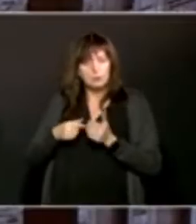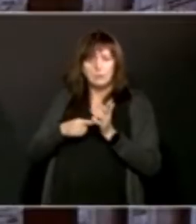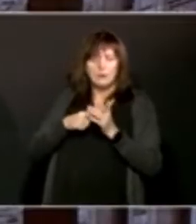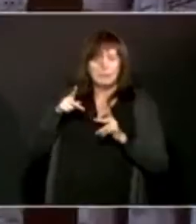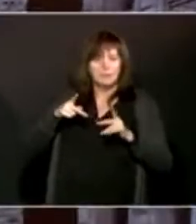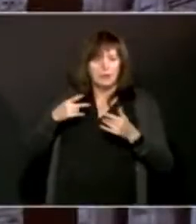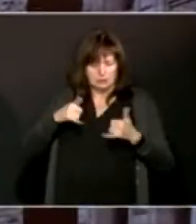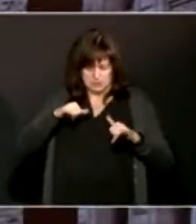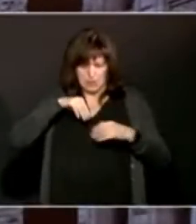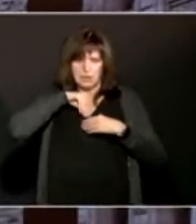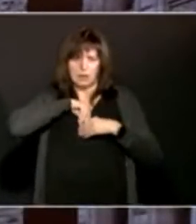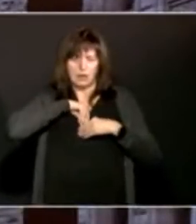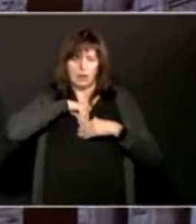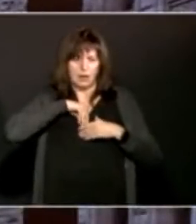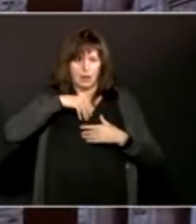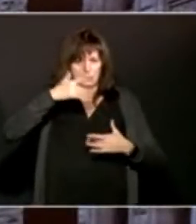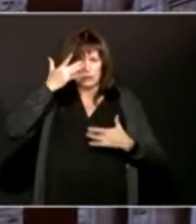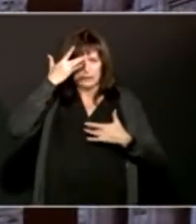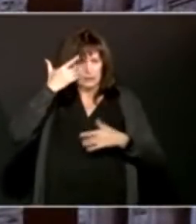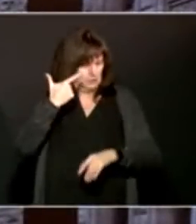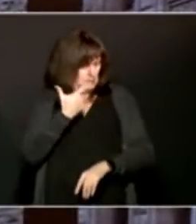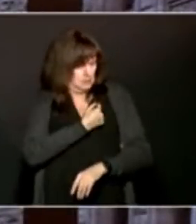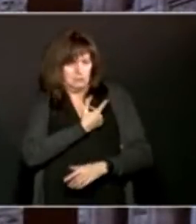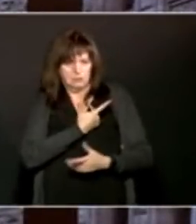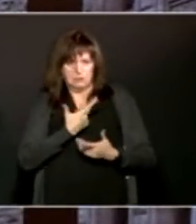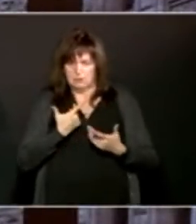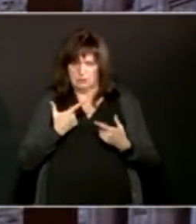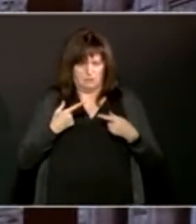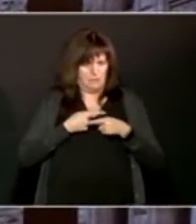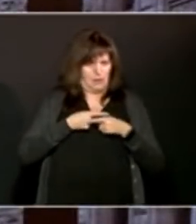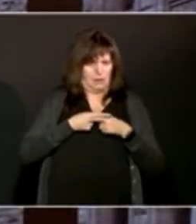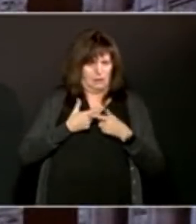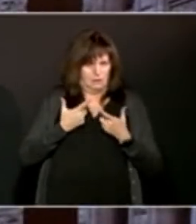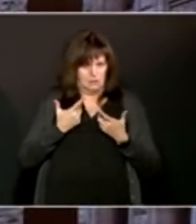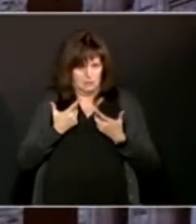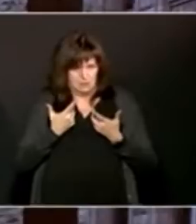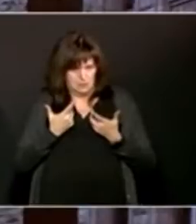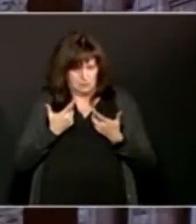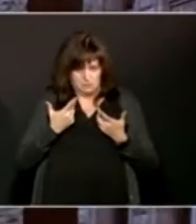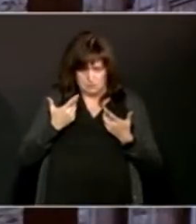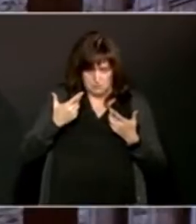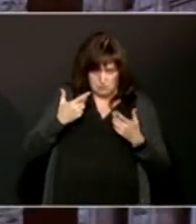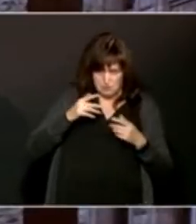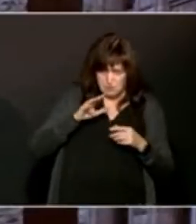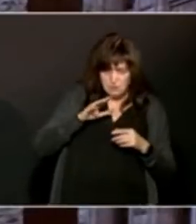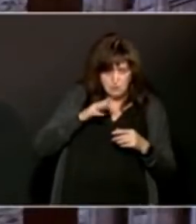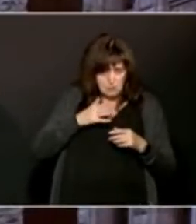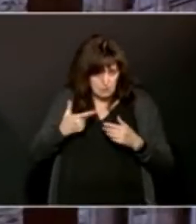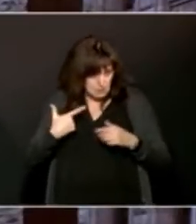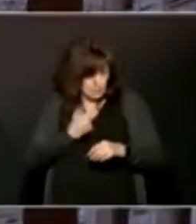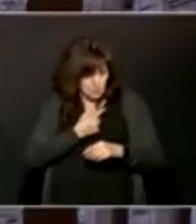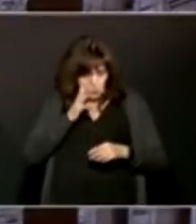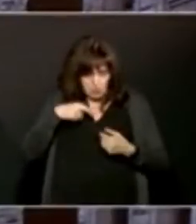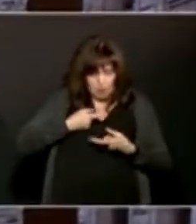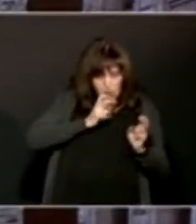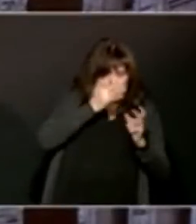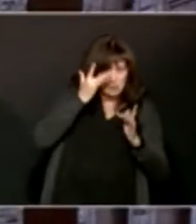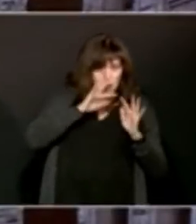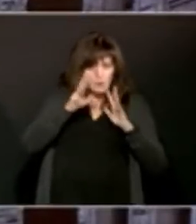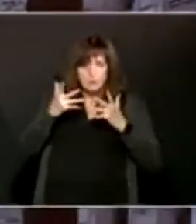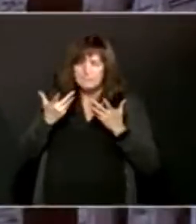it complicated to understand if you have any side effects. Is it from that the fact is that the vaccine does take at least three weeks to take effect?